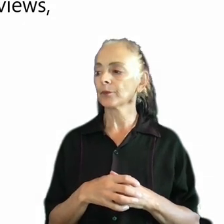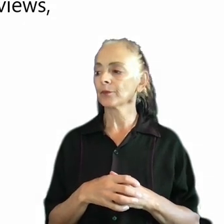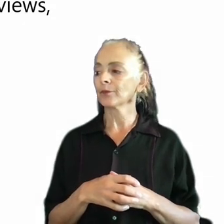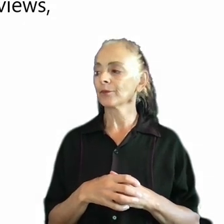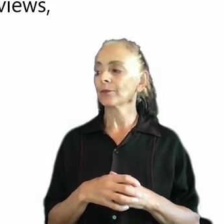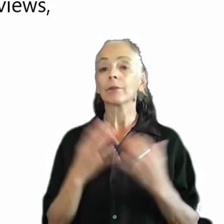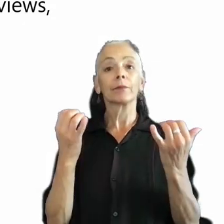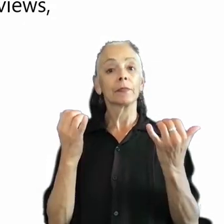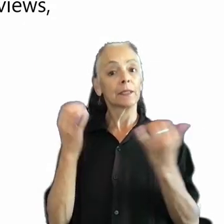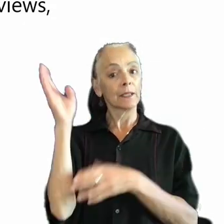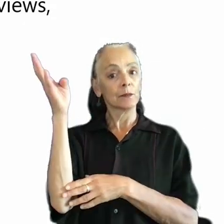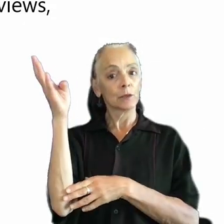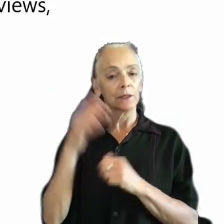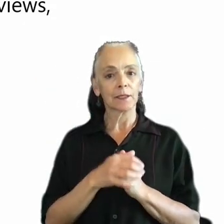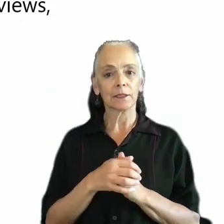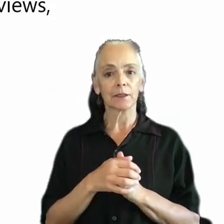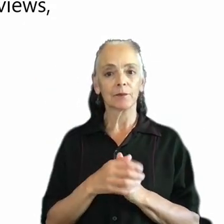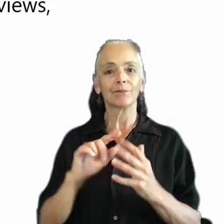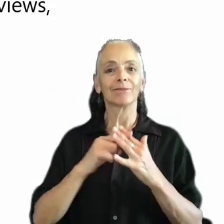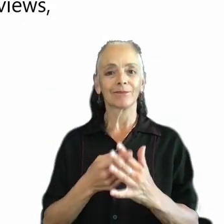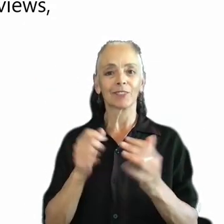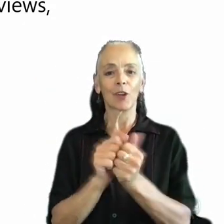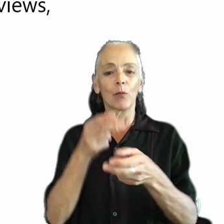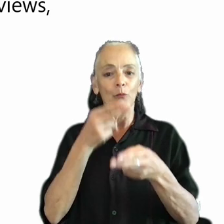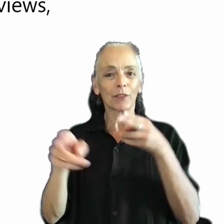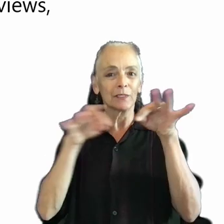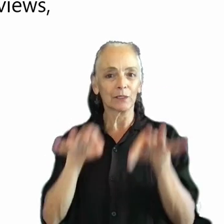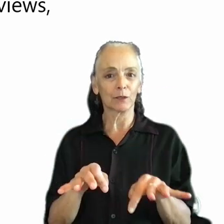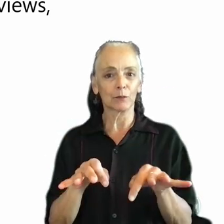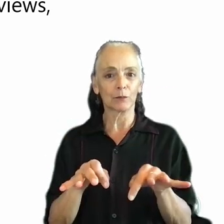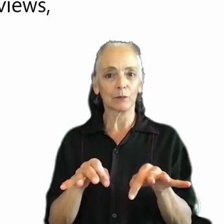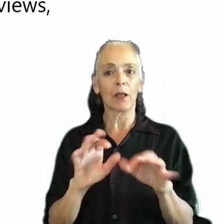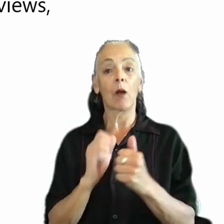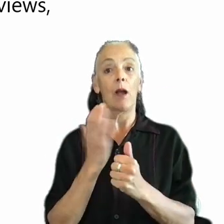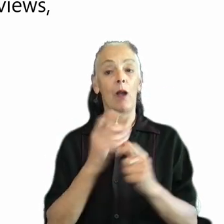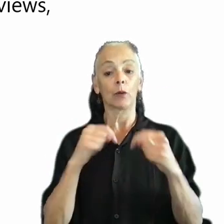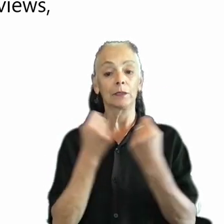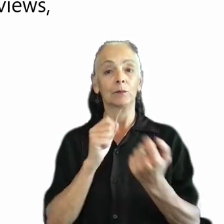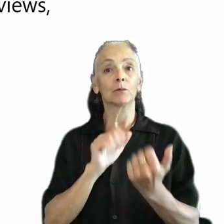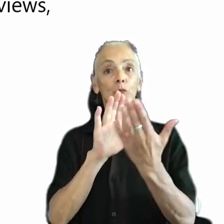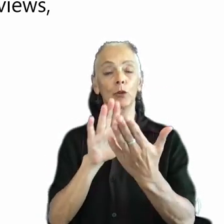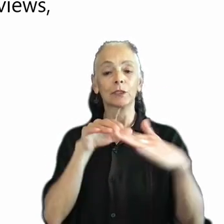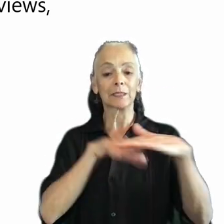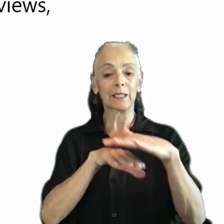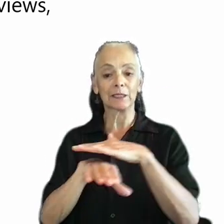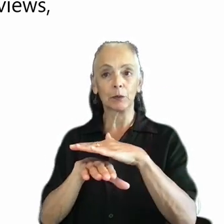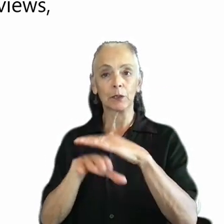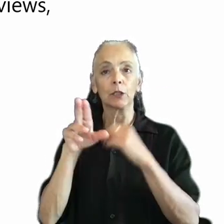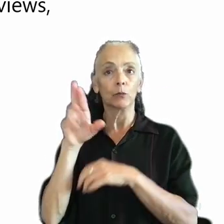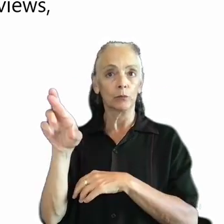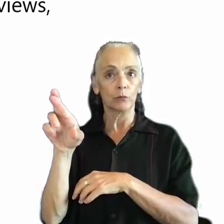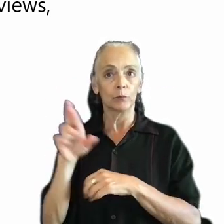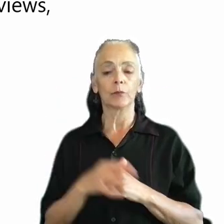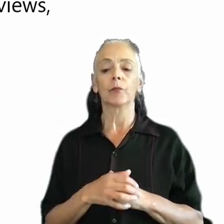In today's presentation, I will start off with a brief description of how our team approaches accessibility user research.